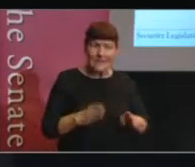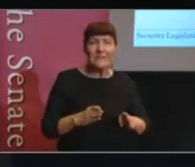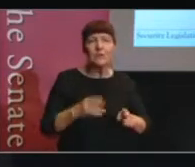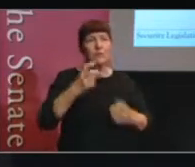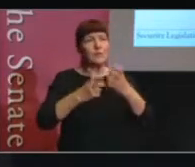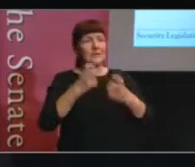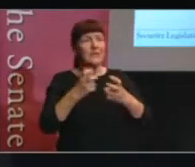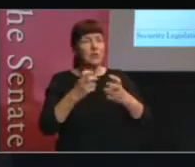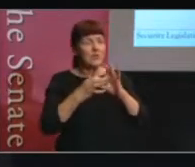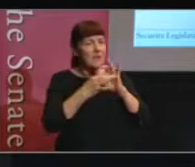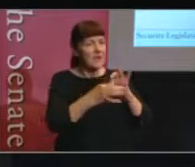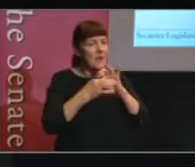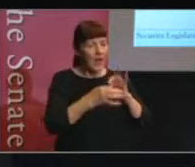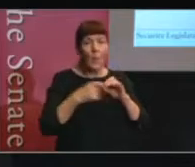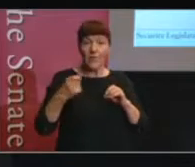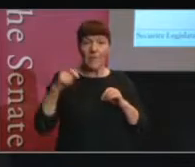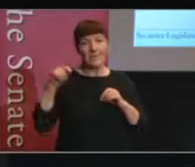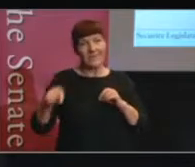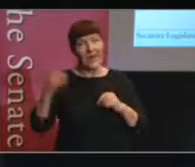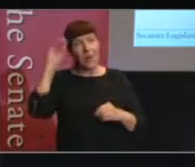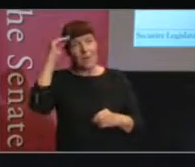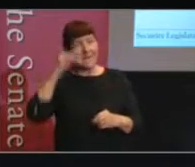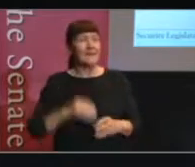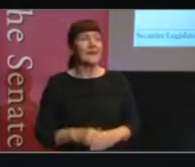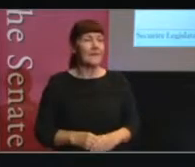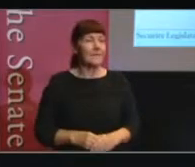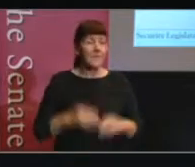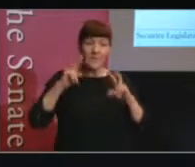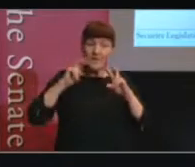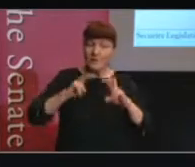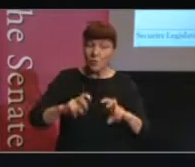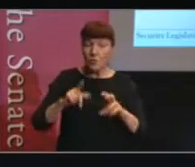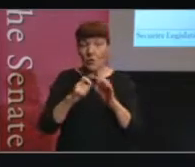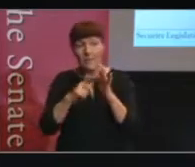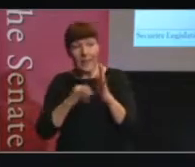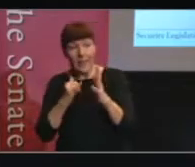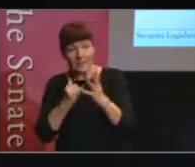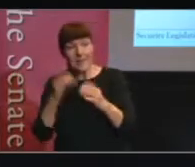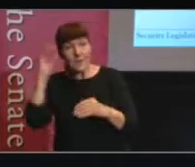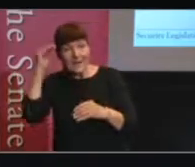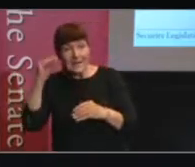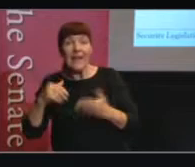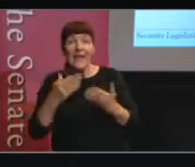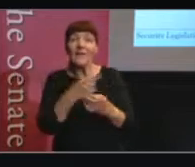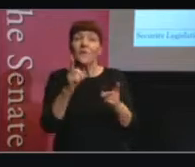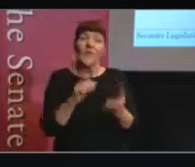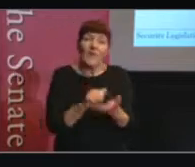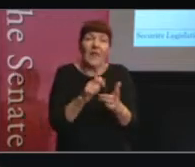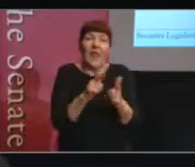way that would resonate with the members of that committee. The scrutiny of bills committee gave everybody else the language,